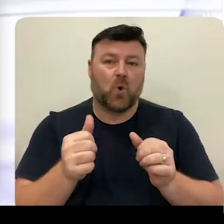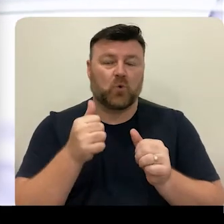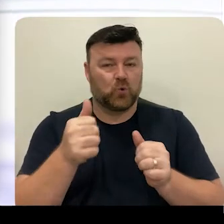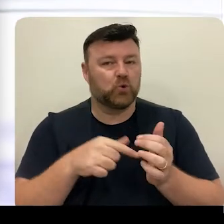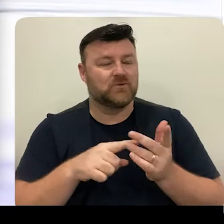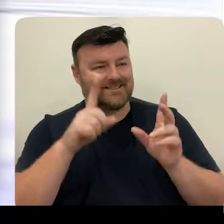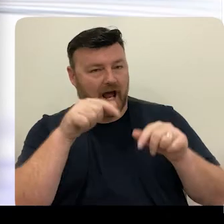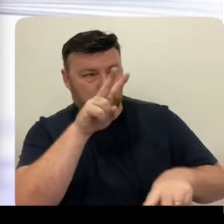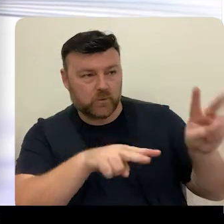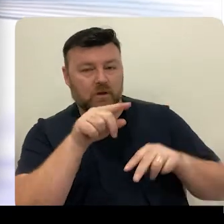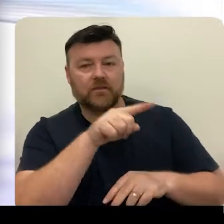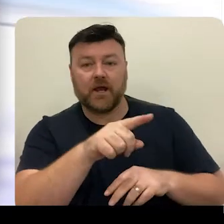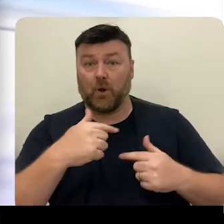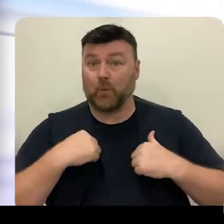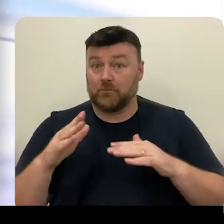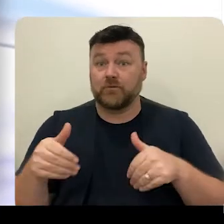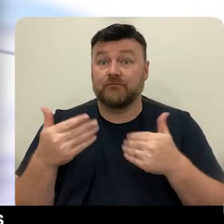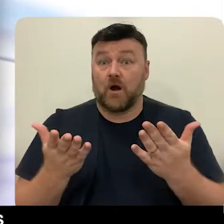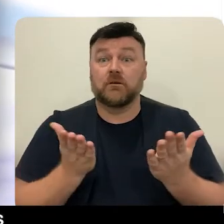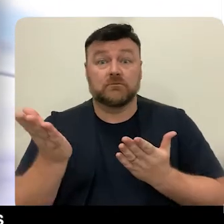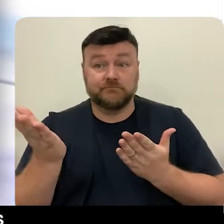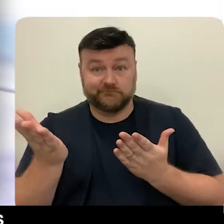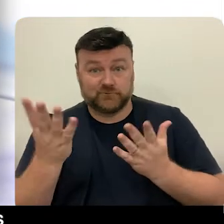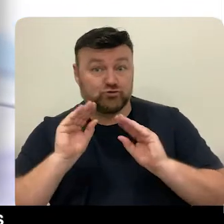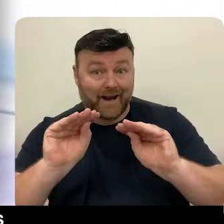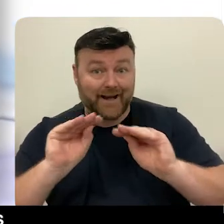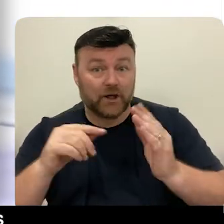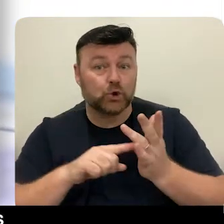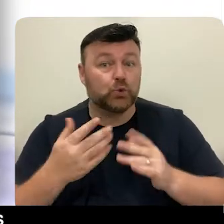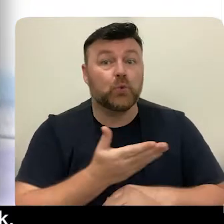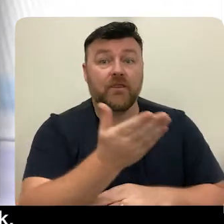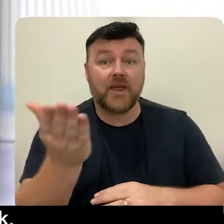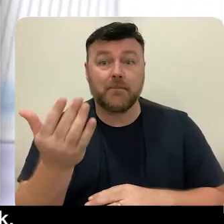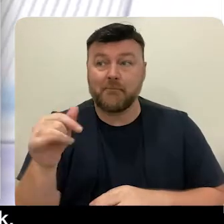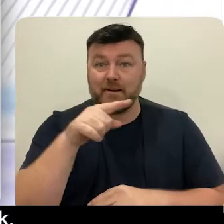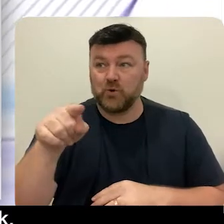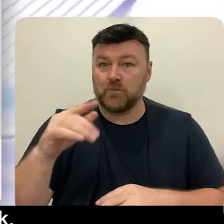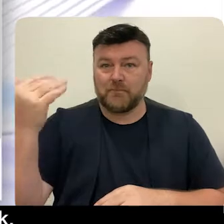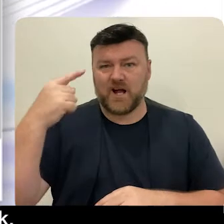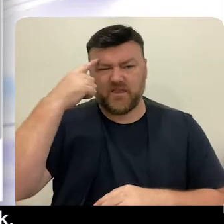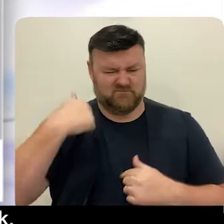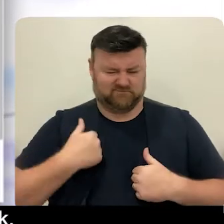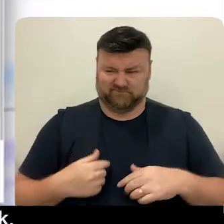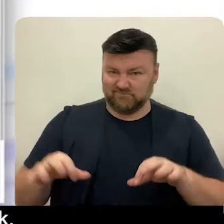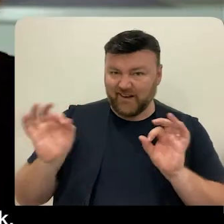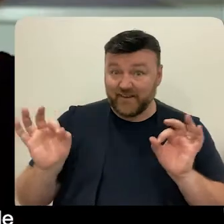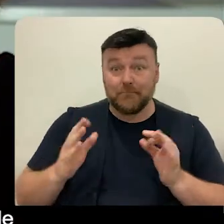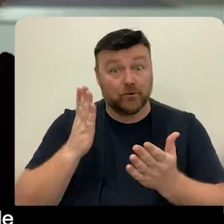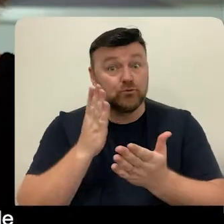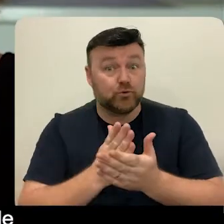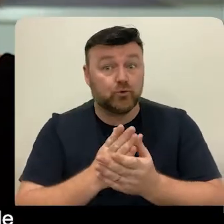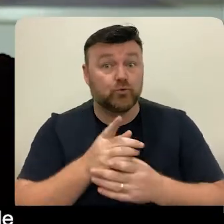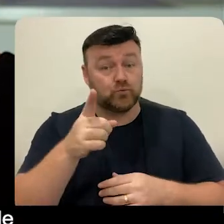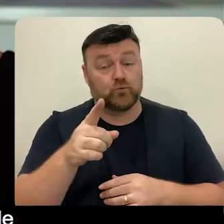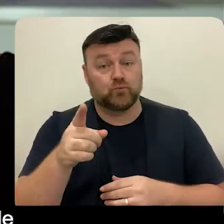We offer several trainings to organisations who initially wouldn't have seen themselves perhaps as in the market for this type of work. Many